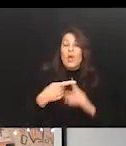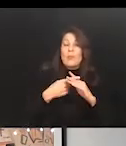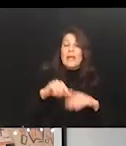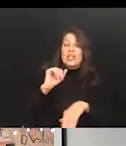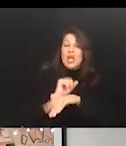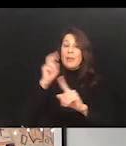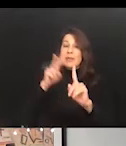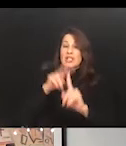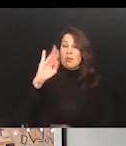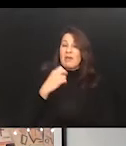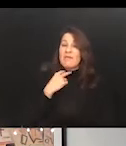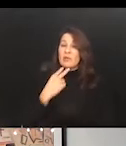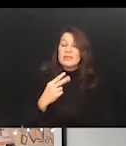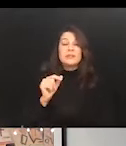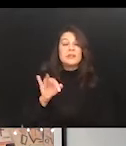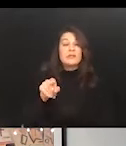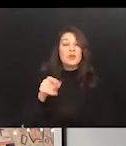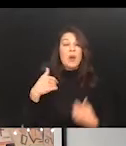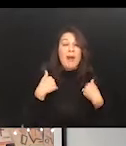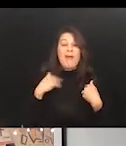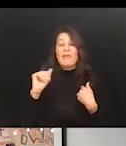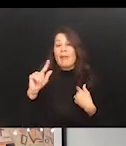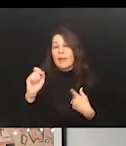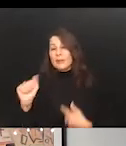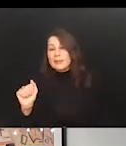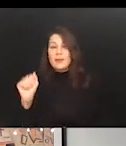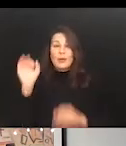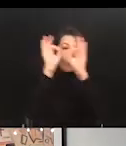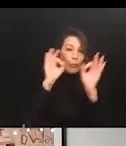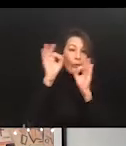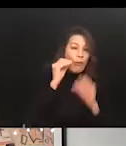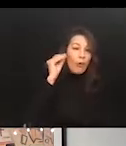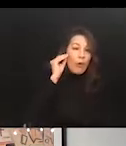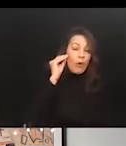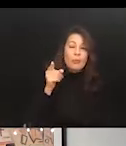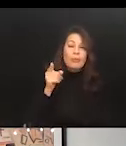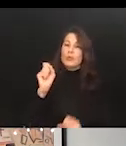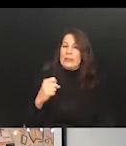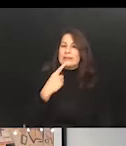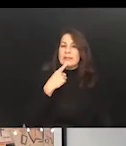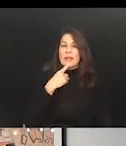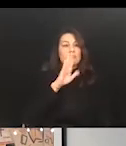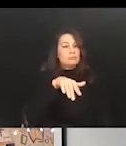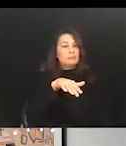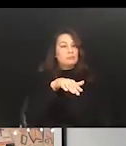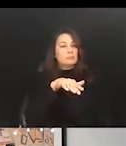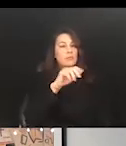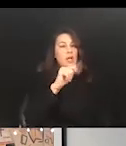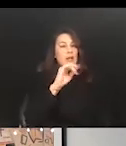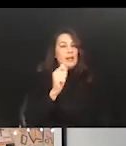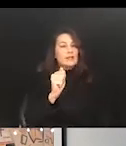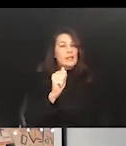they want to make it really easy for somebody to just say, Alexa, start my job application at